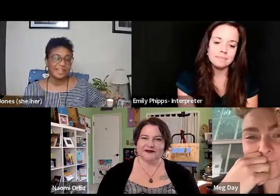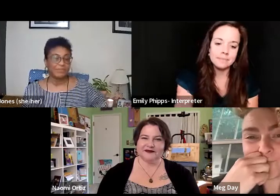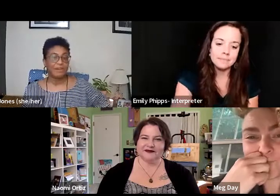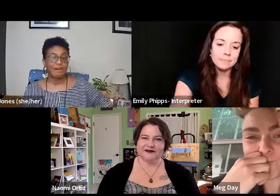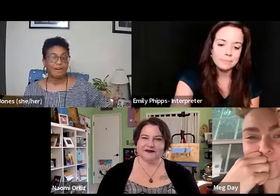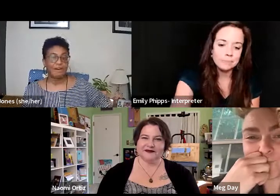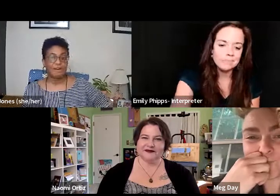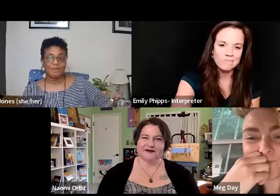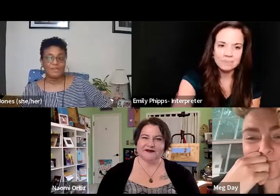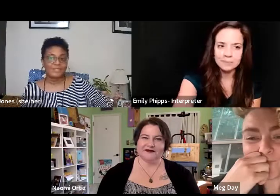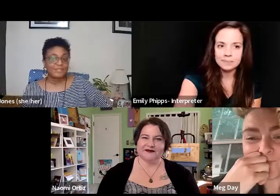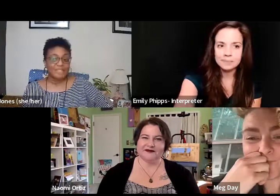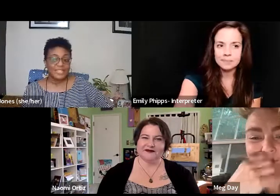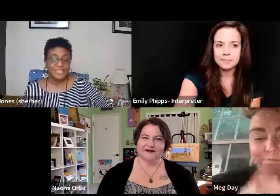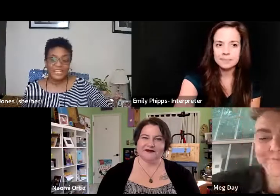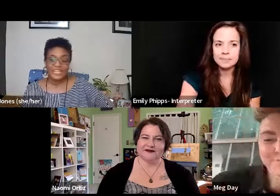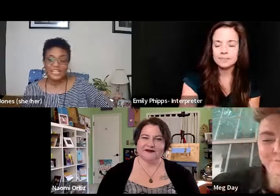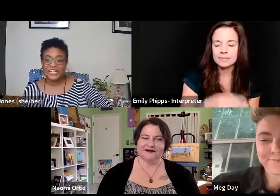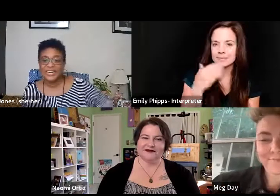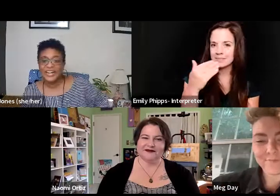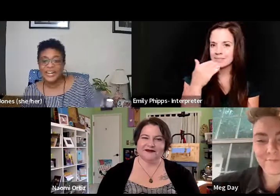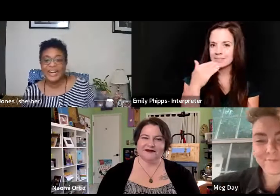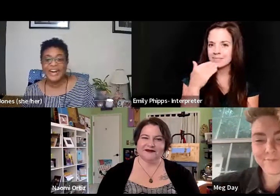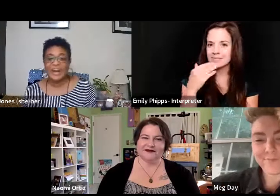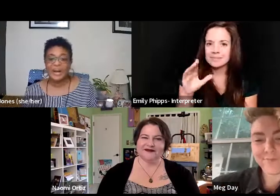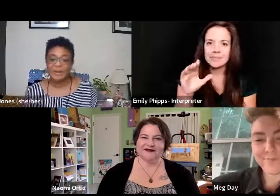Thank you all. This is Kamesha.